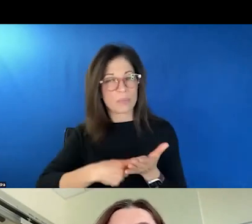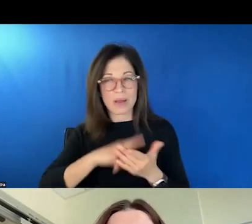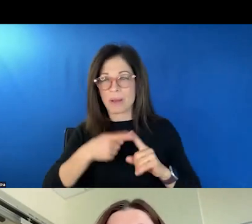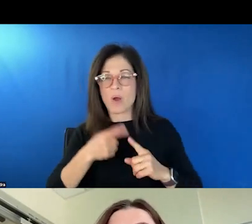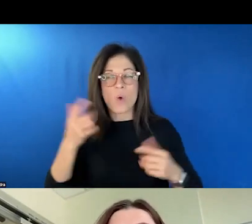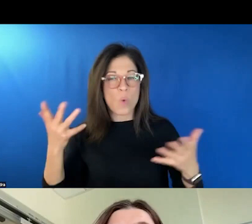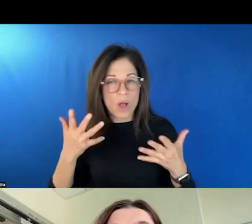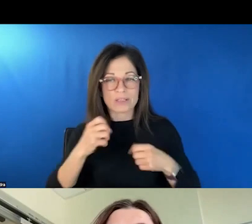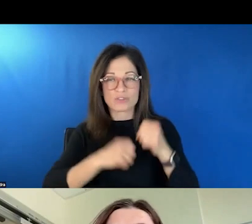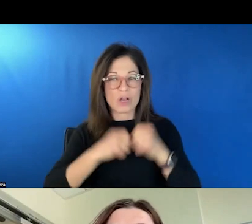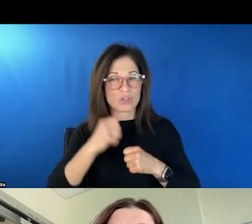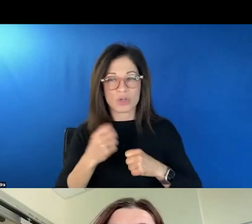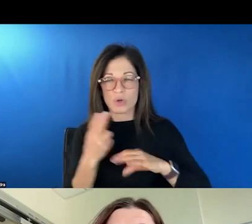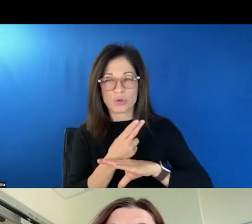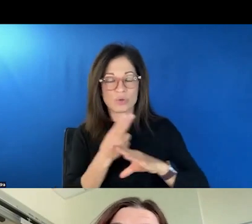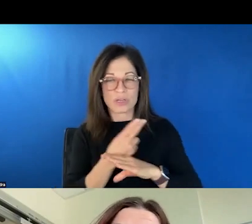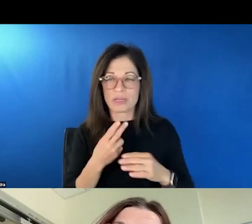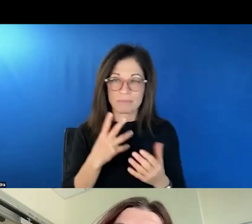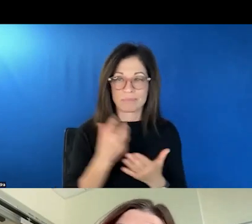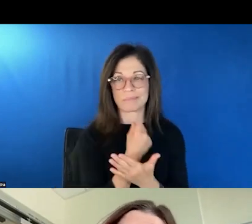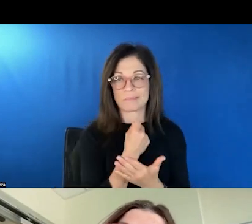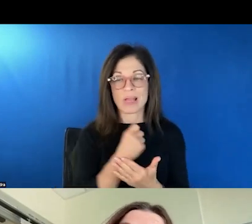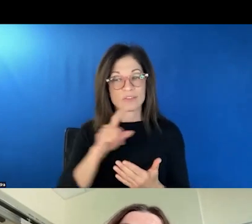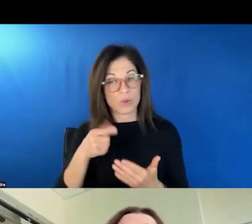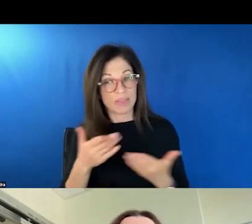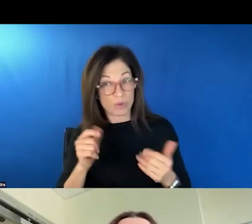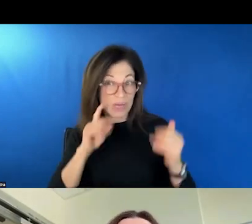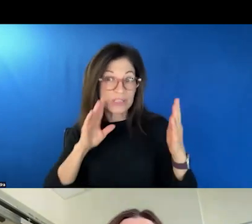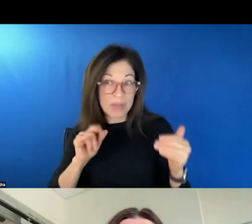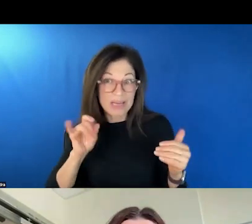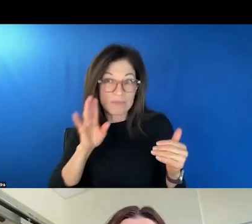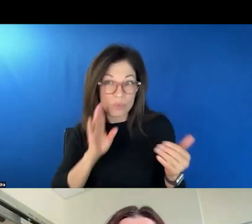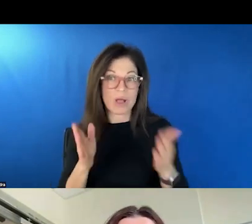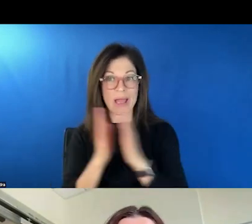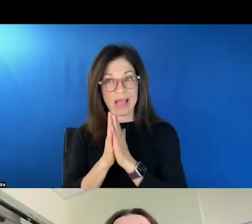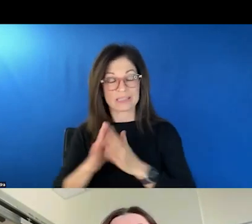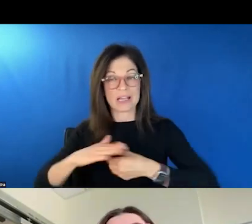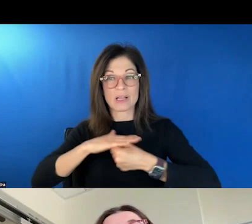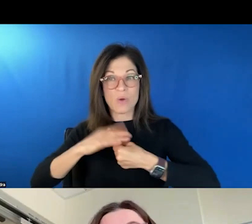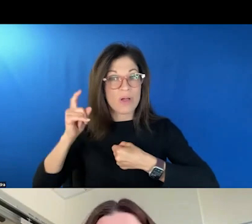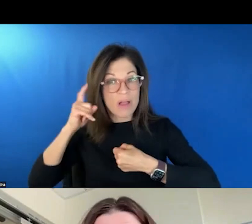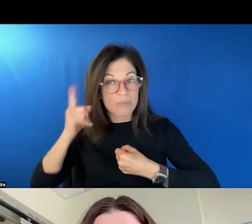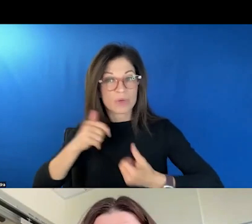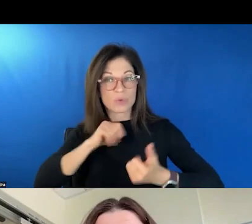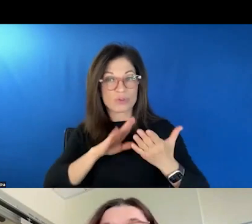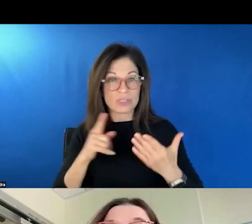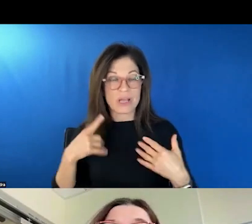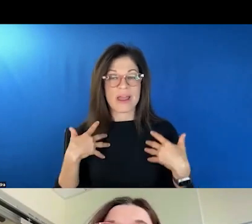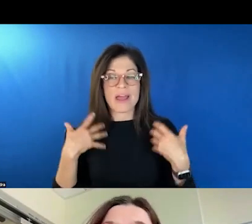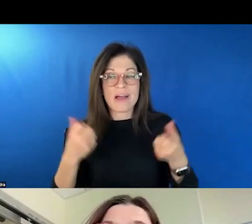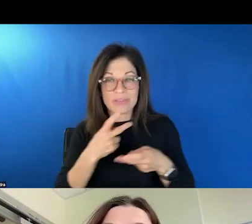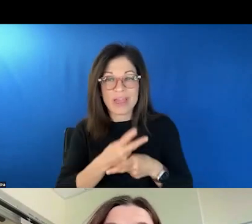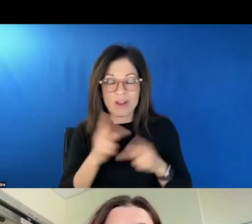choosing to shore up. And this is the only thing that you can expect if you're going to ask a local government to address a healthcare issue